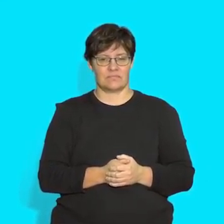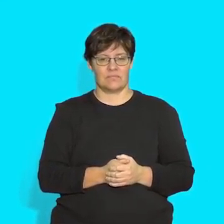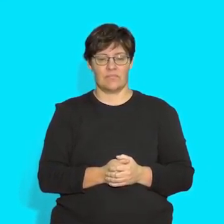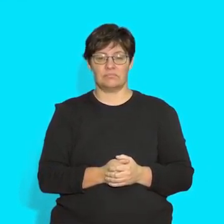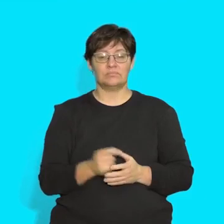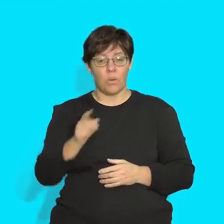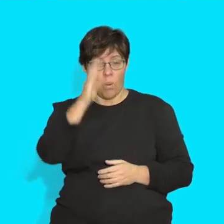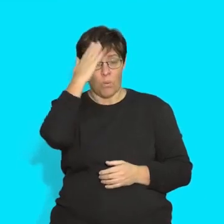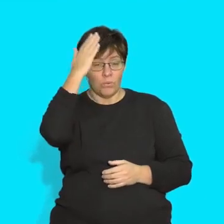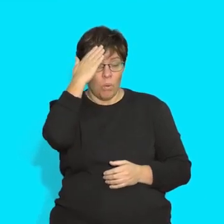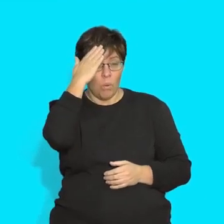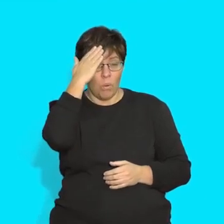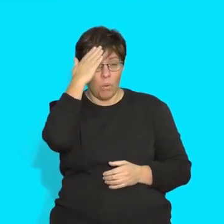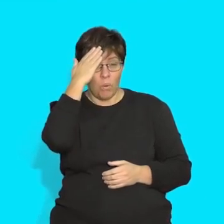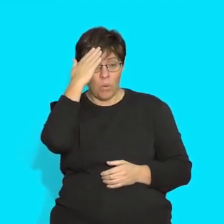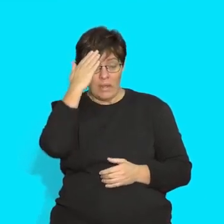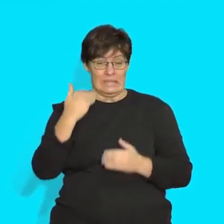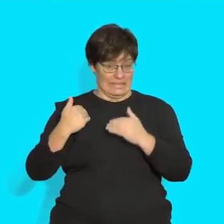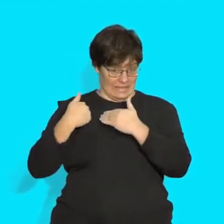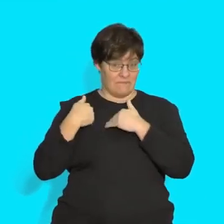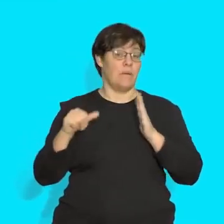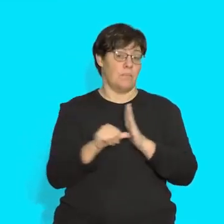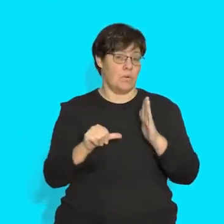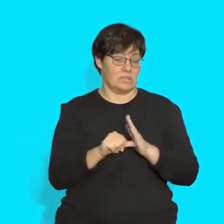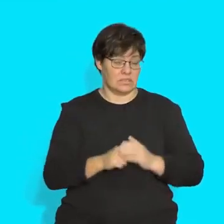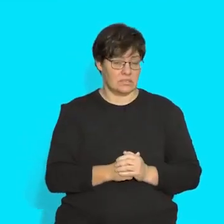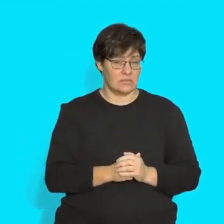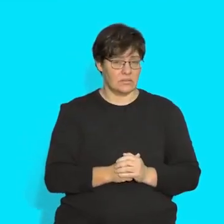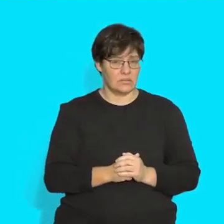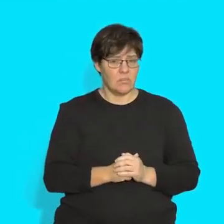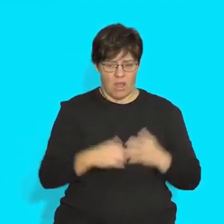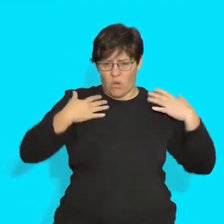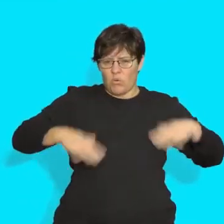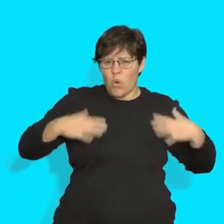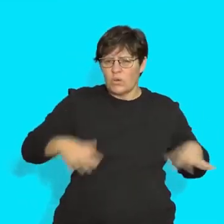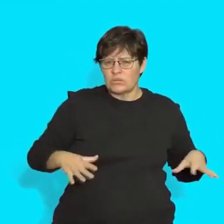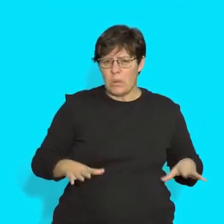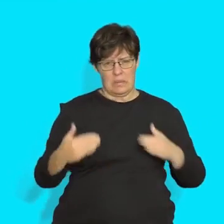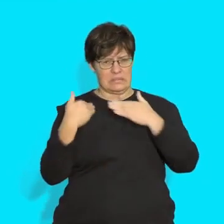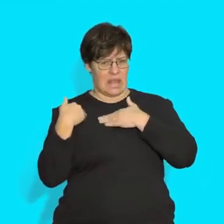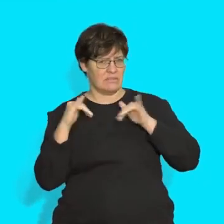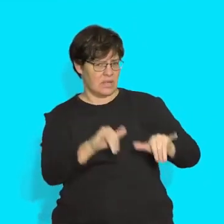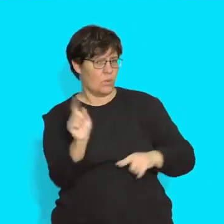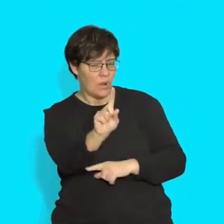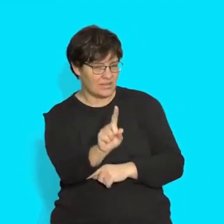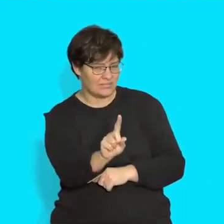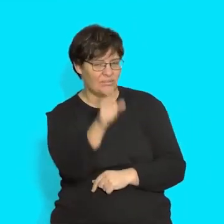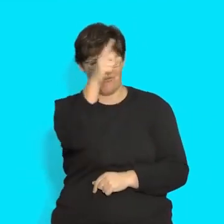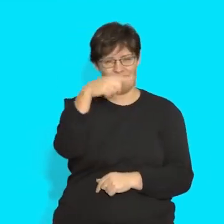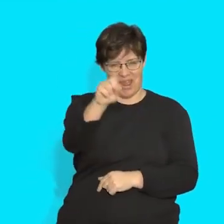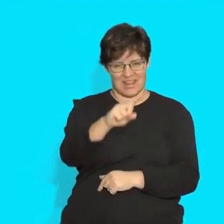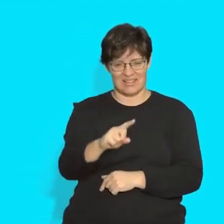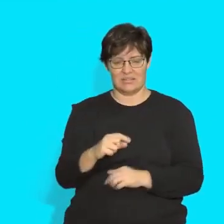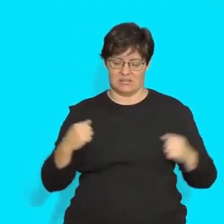You all know that it's important to stay safe. Who knows what we wear on a boat to stay safe? That's